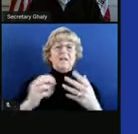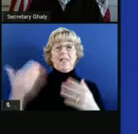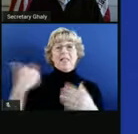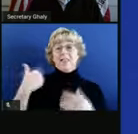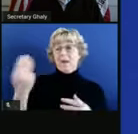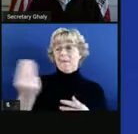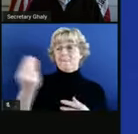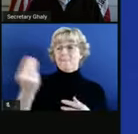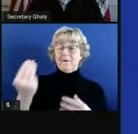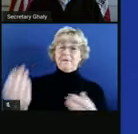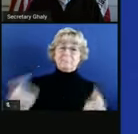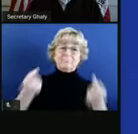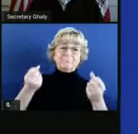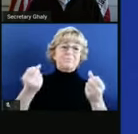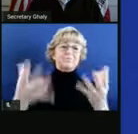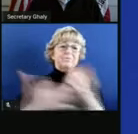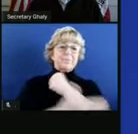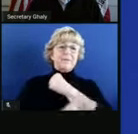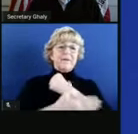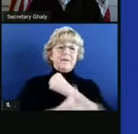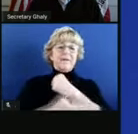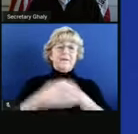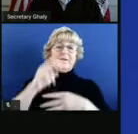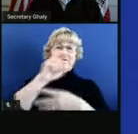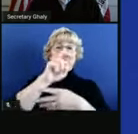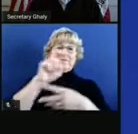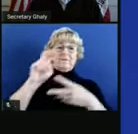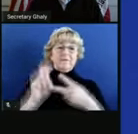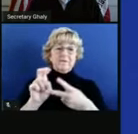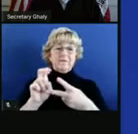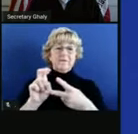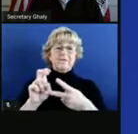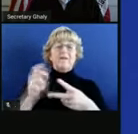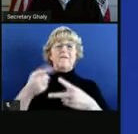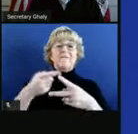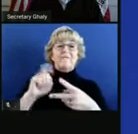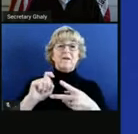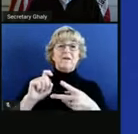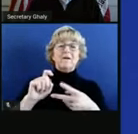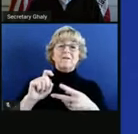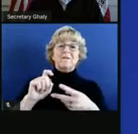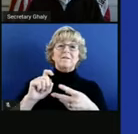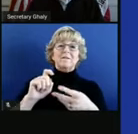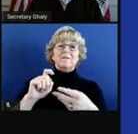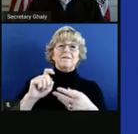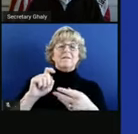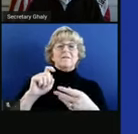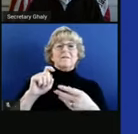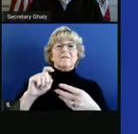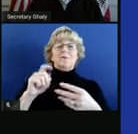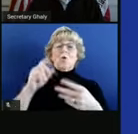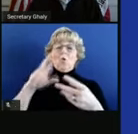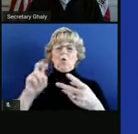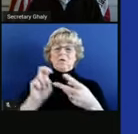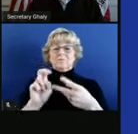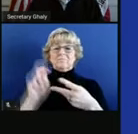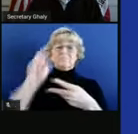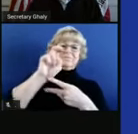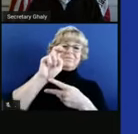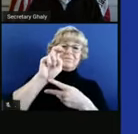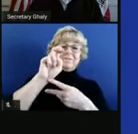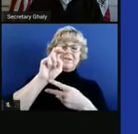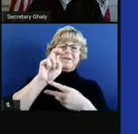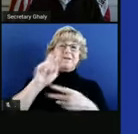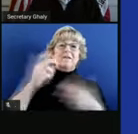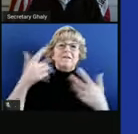unprecedented number of counties move into from less restrictive to more restrictive tiers. We had